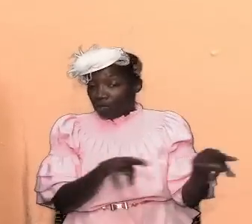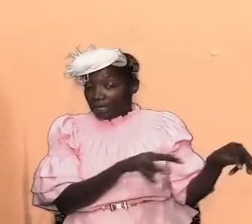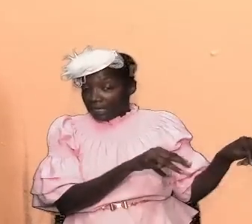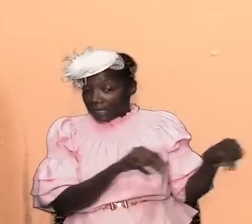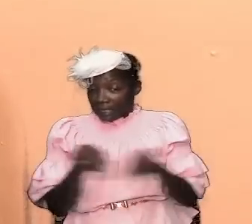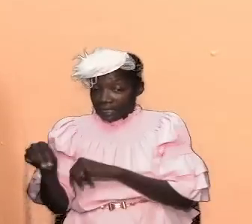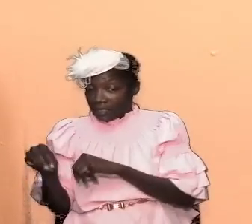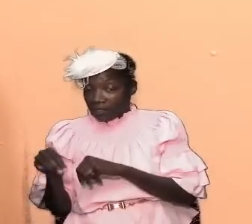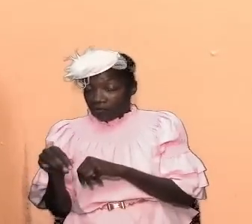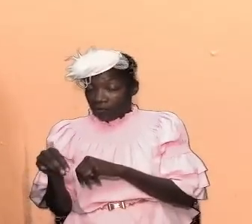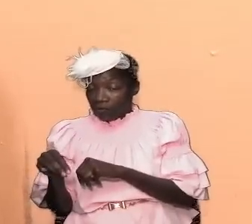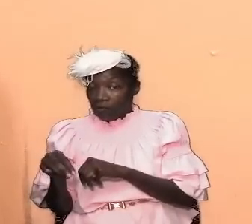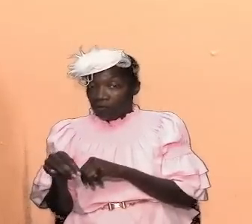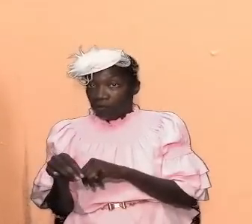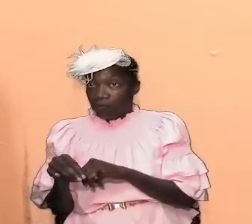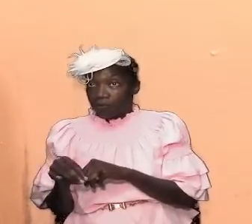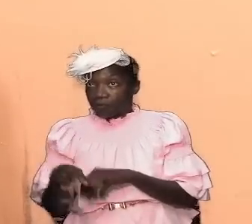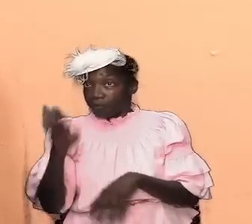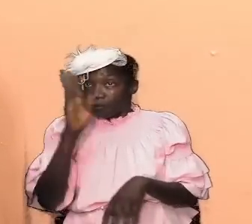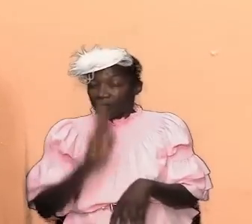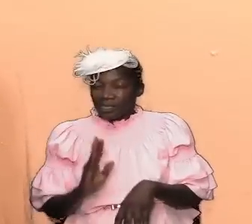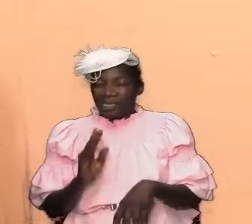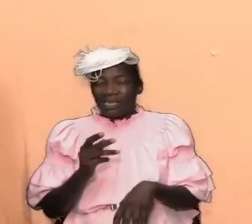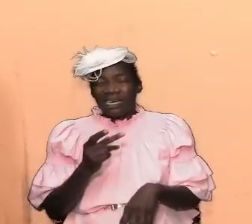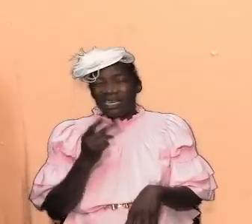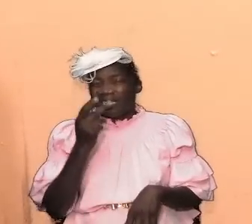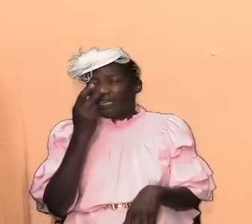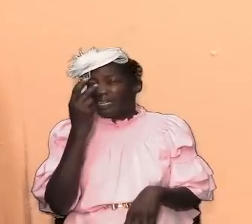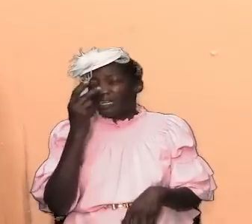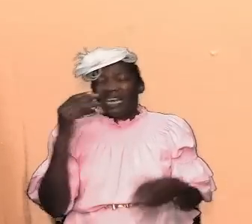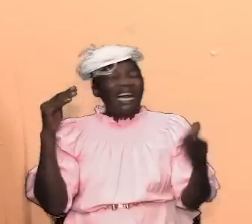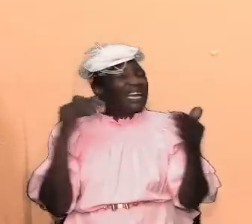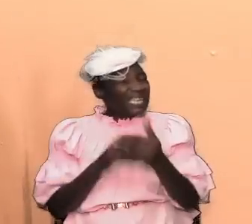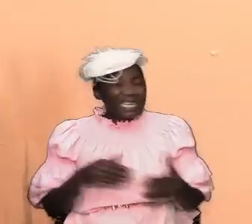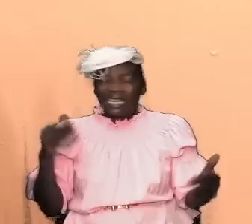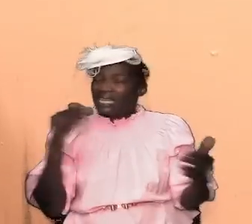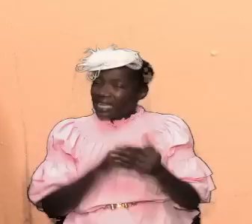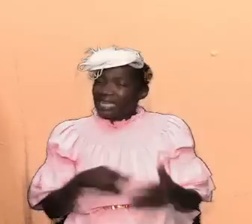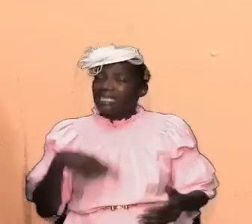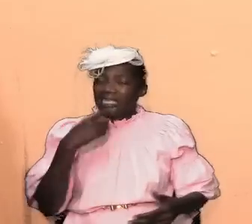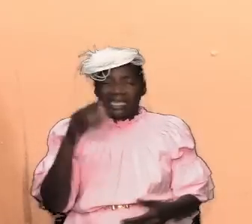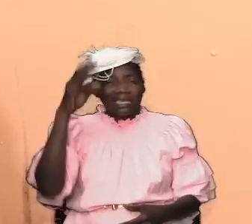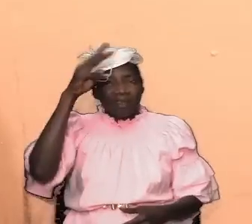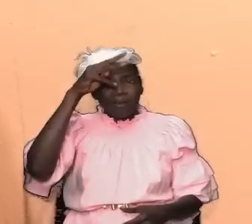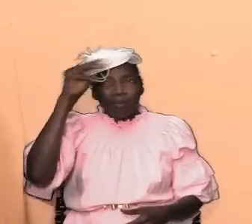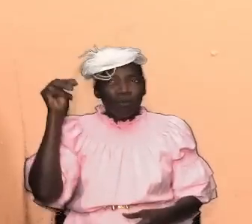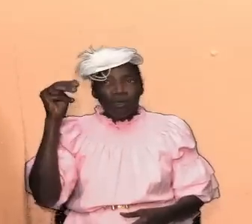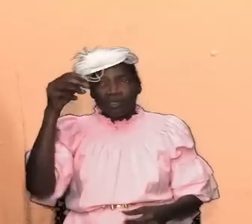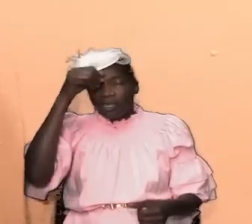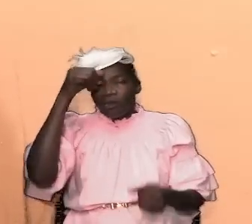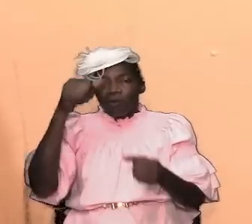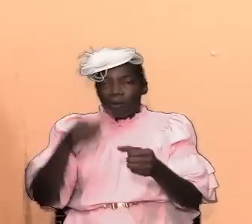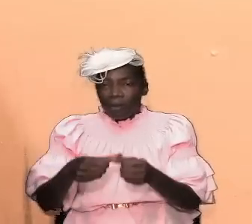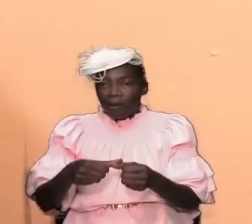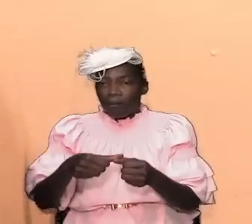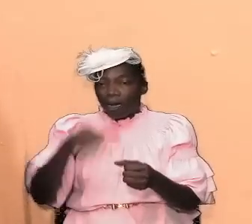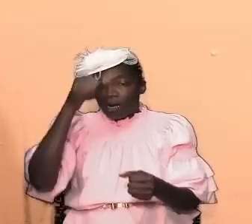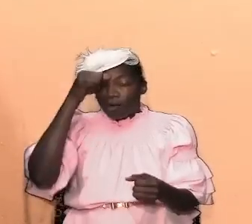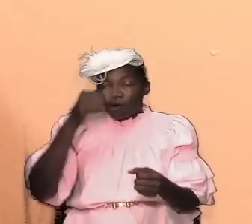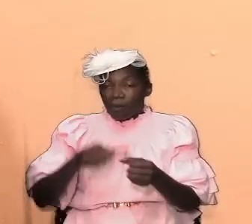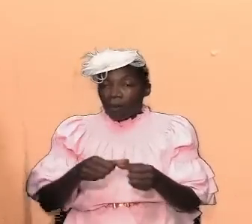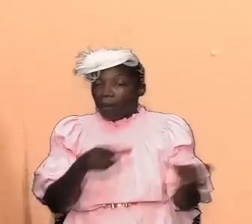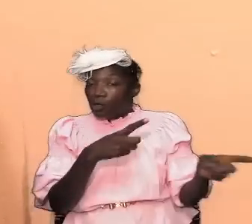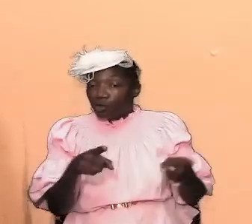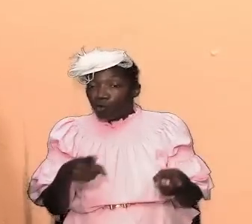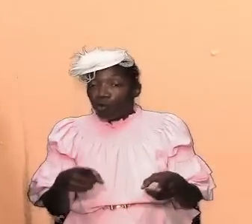what i tell you and we're going to see god over and over again saying to moses that he was building that thing remember do it as